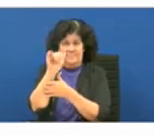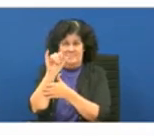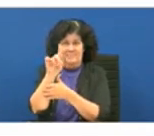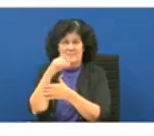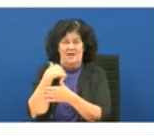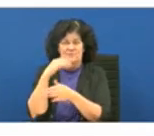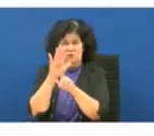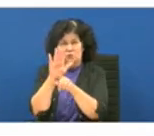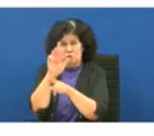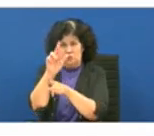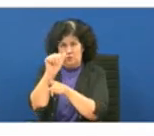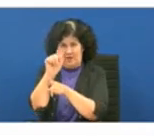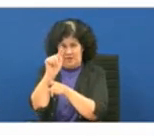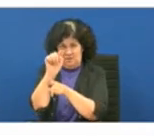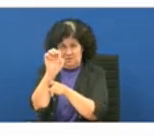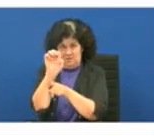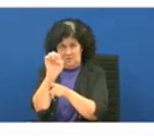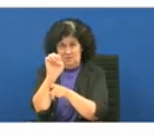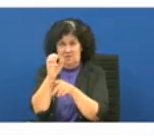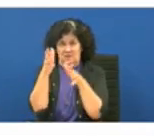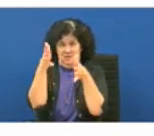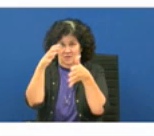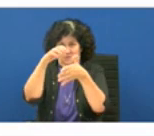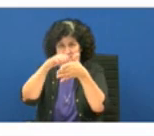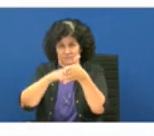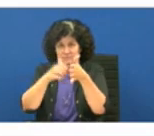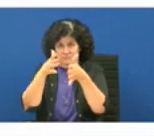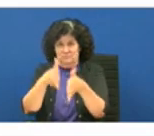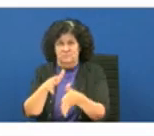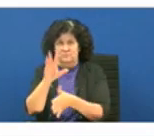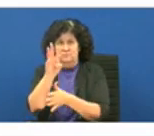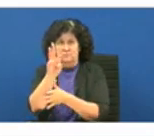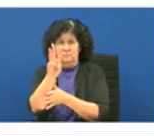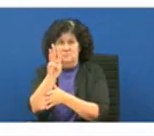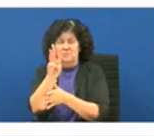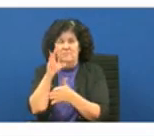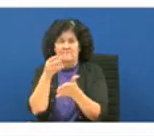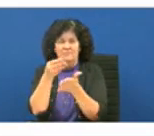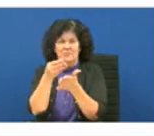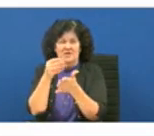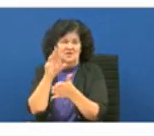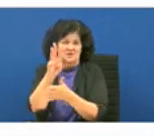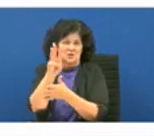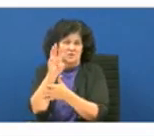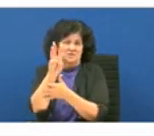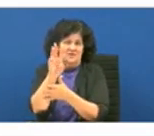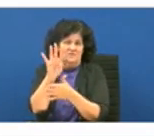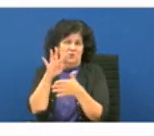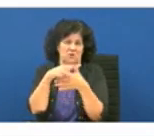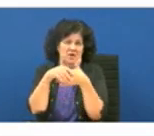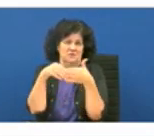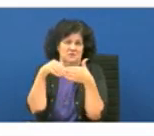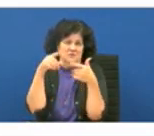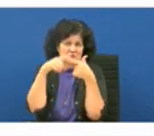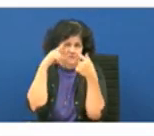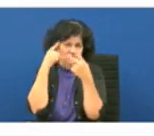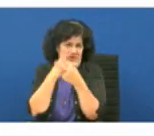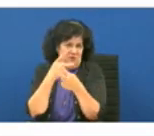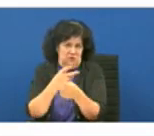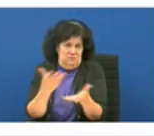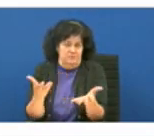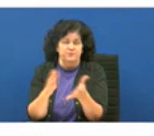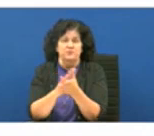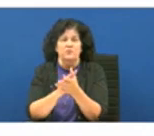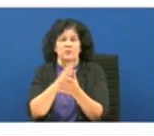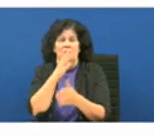leaving them a difference of 664.30 for them to have to figure out if you look at the crisis stabilization